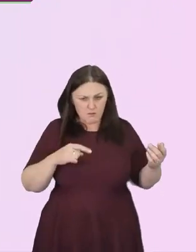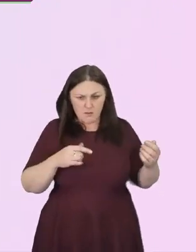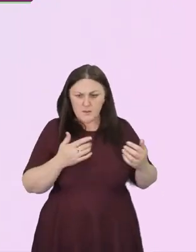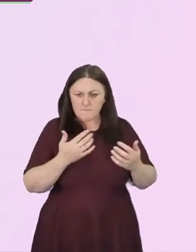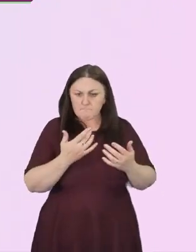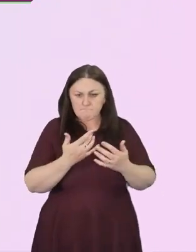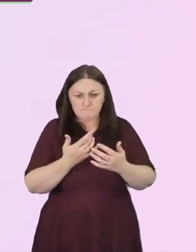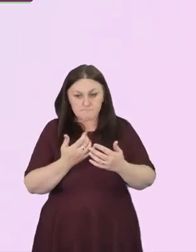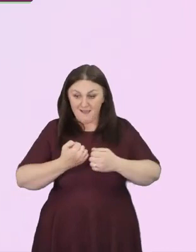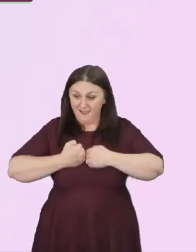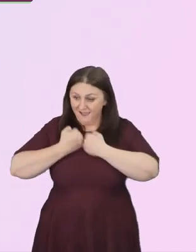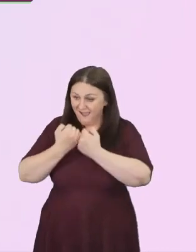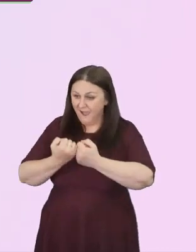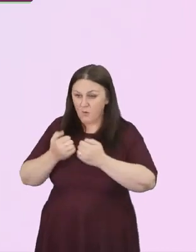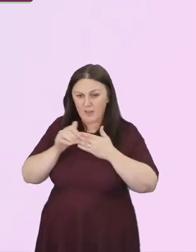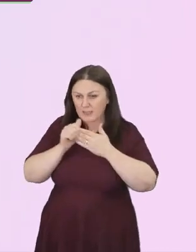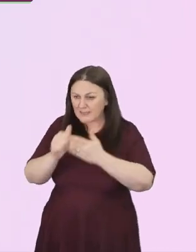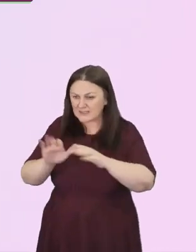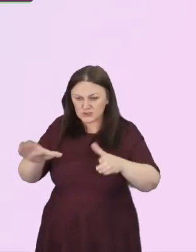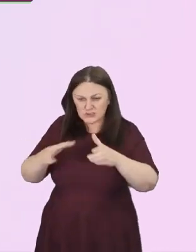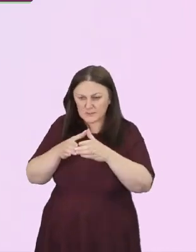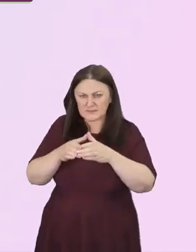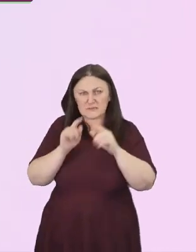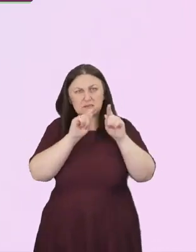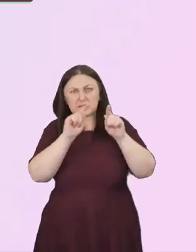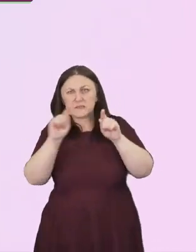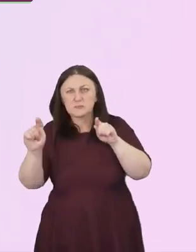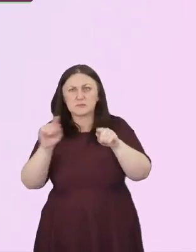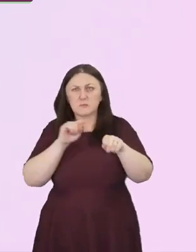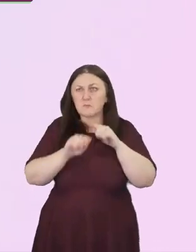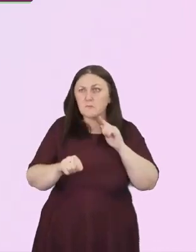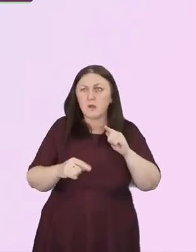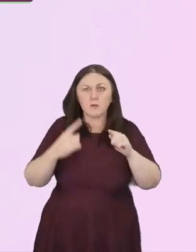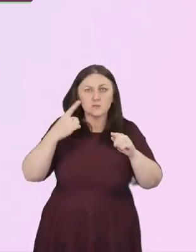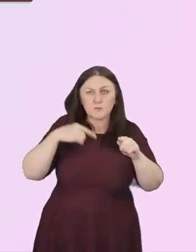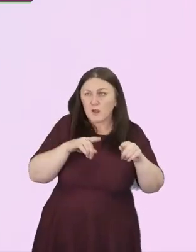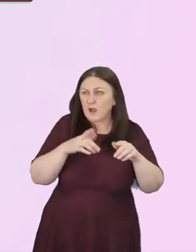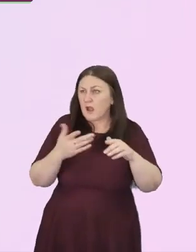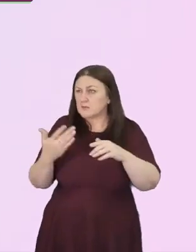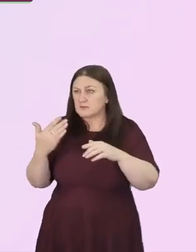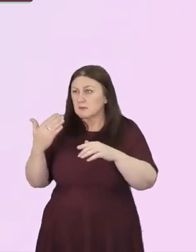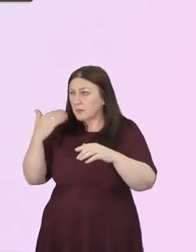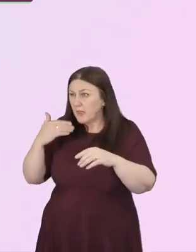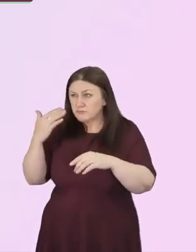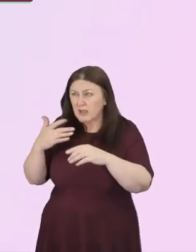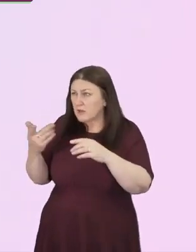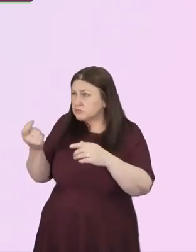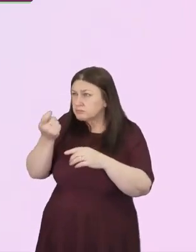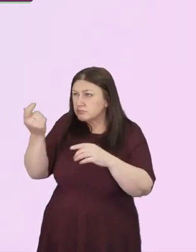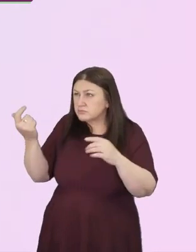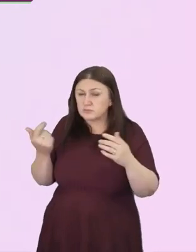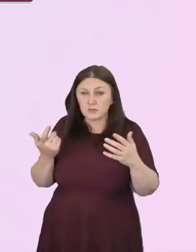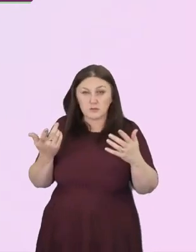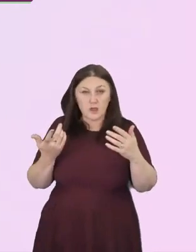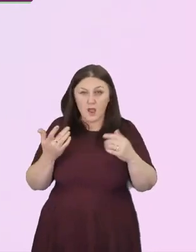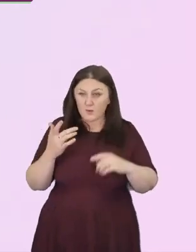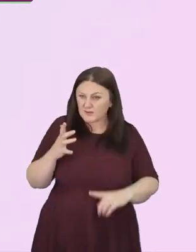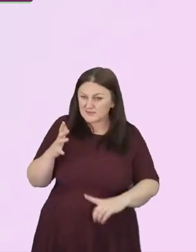of our leadership teams, our trustee bodies, our diaconates, our senior common rooms.